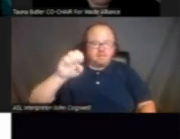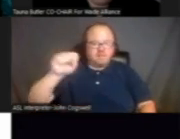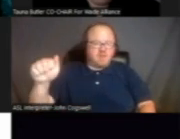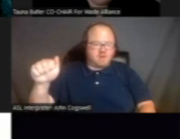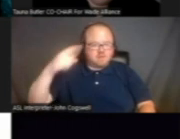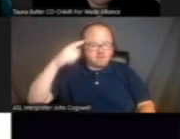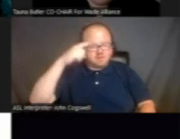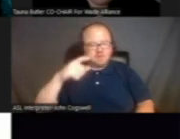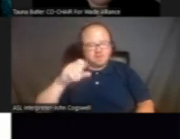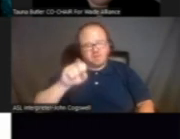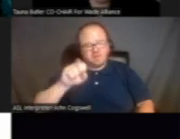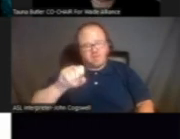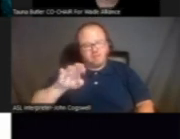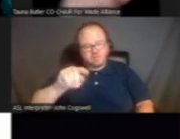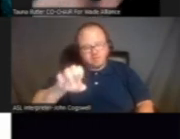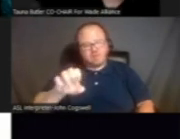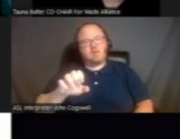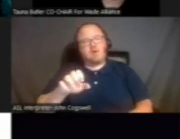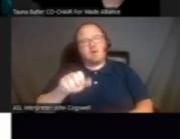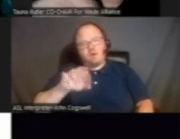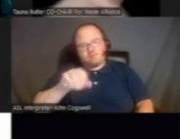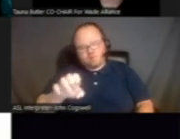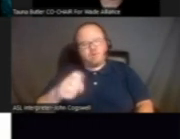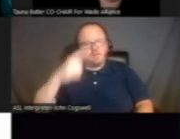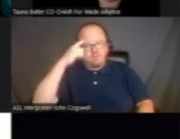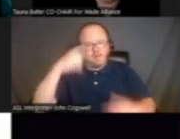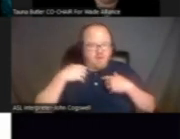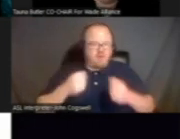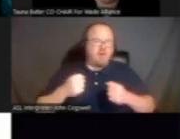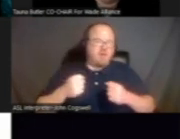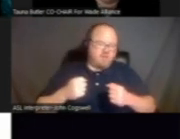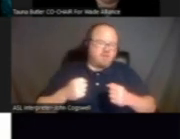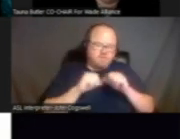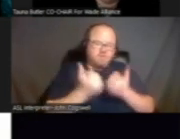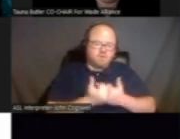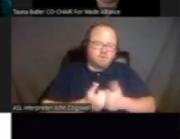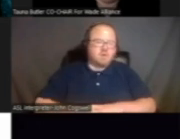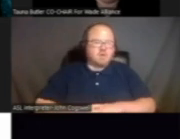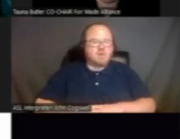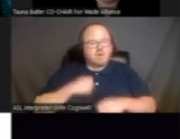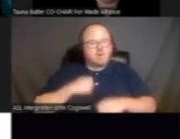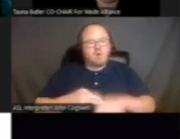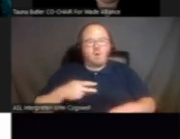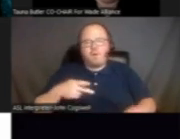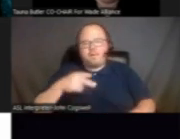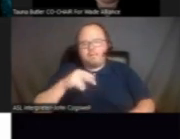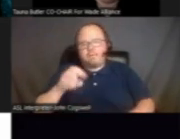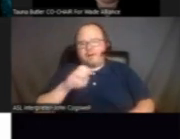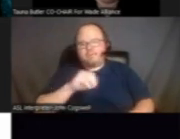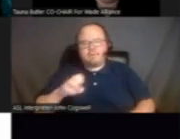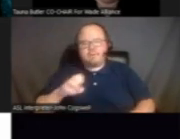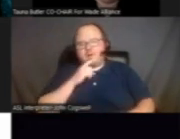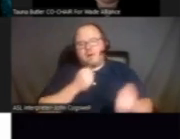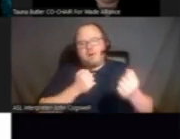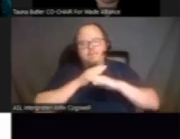and Mental Health Service Administration, and actually goes into the funding that we call PIME. So it's the Protection and Advocacy